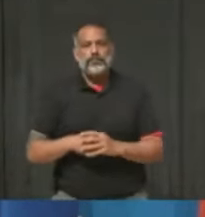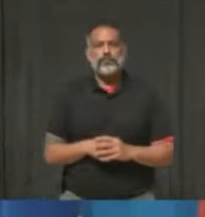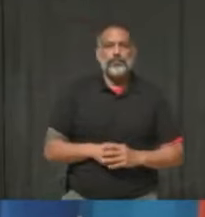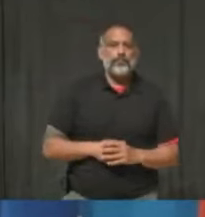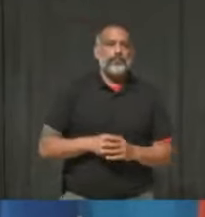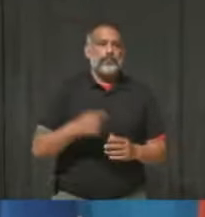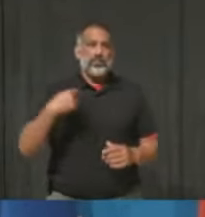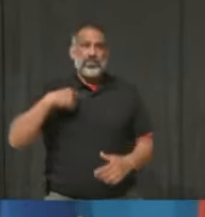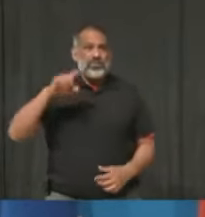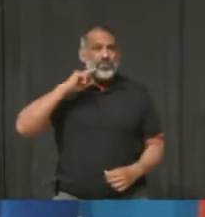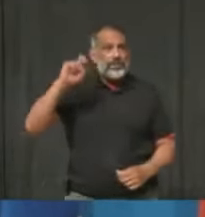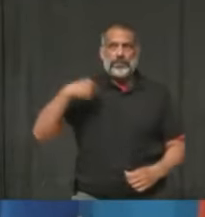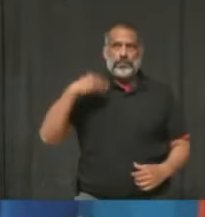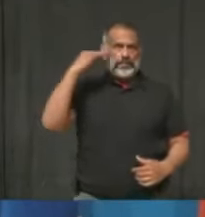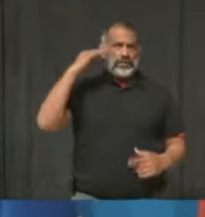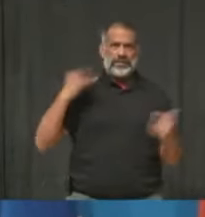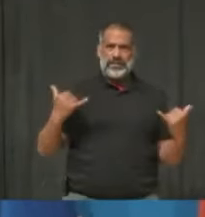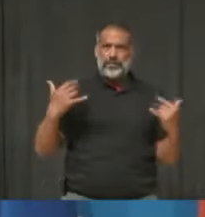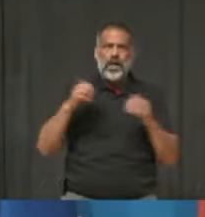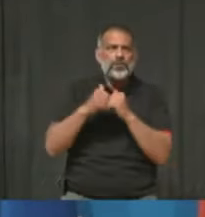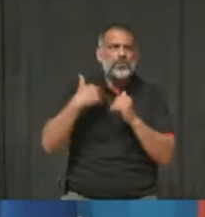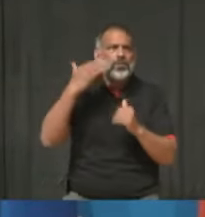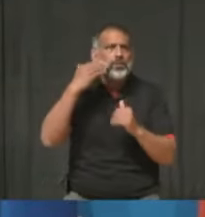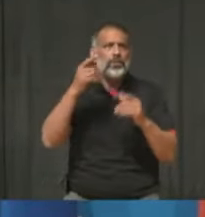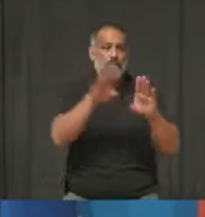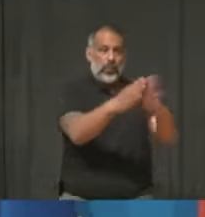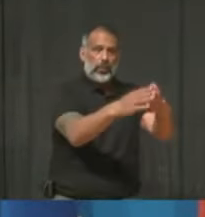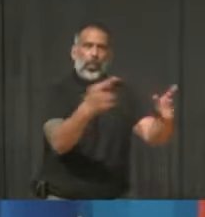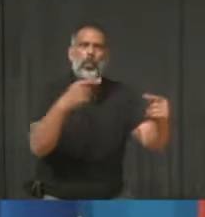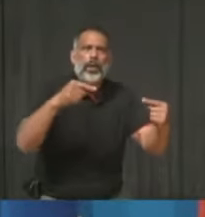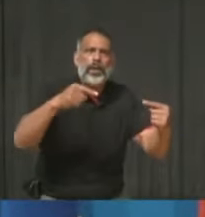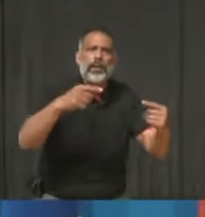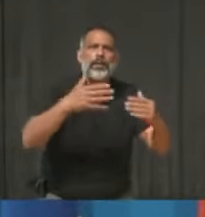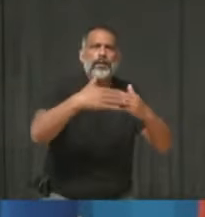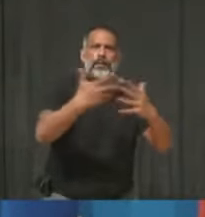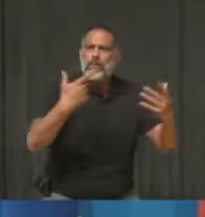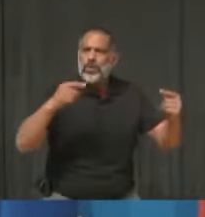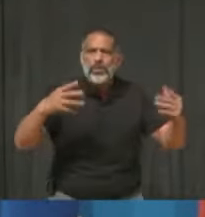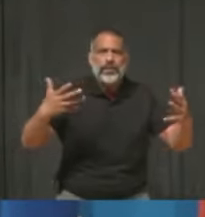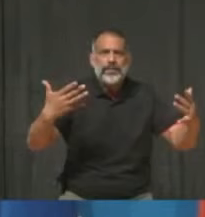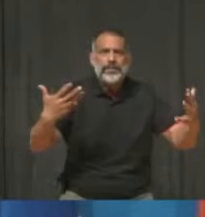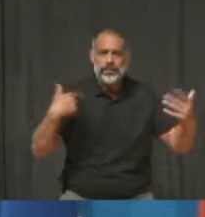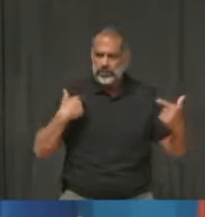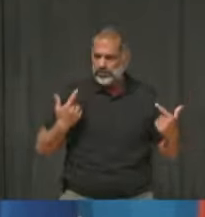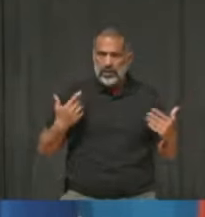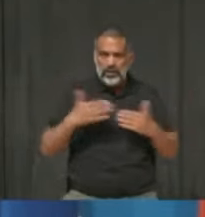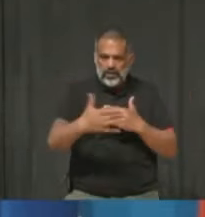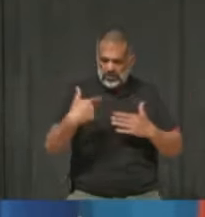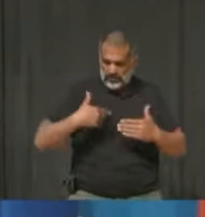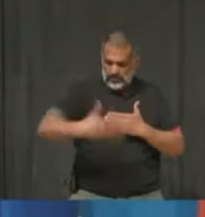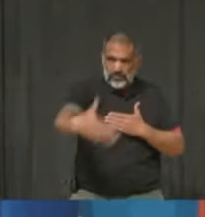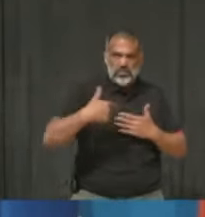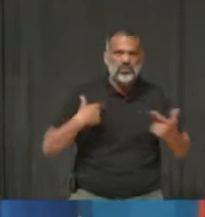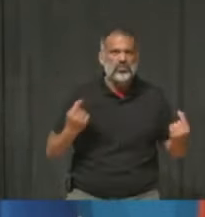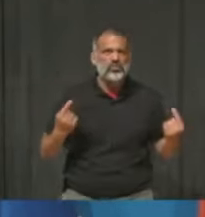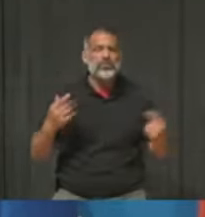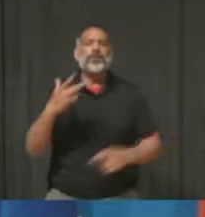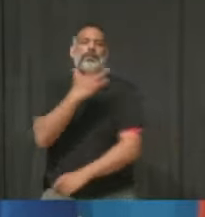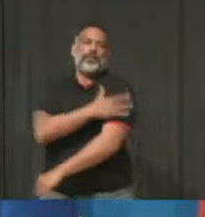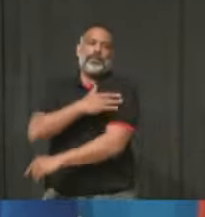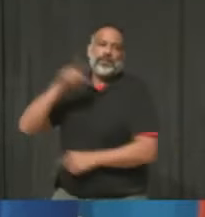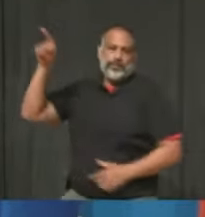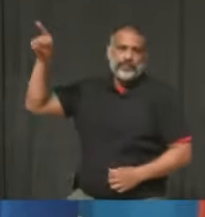will take to see the reopenings. The province has signaled that because of the transmissibility of the new